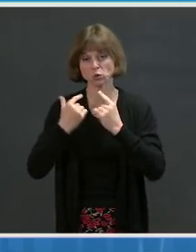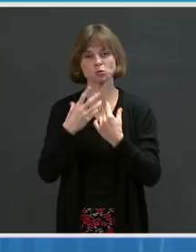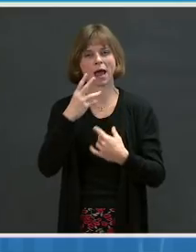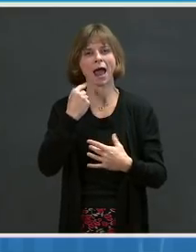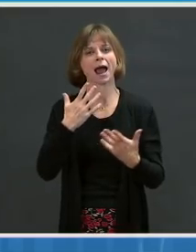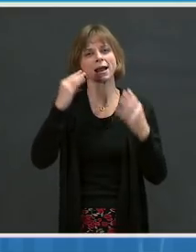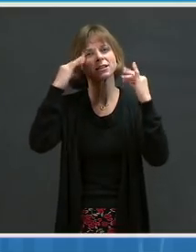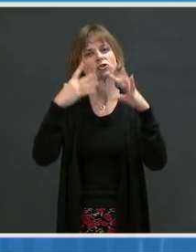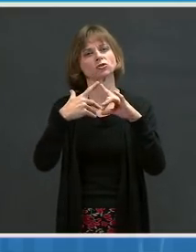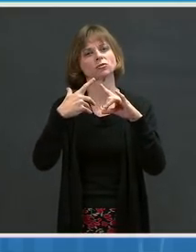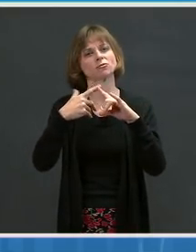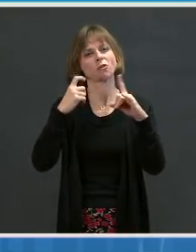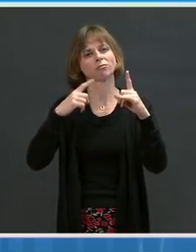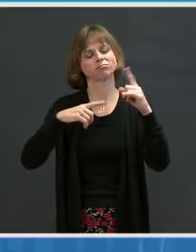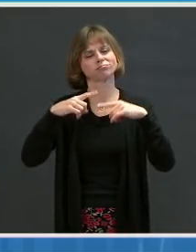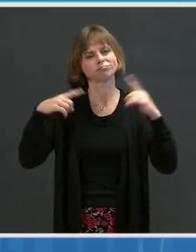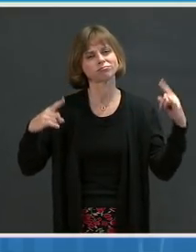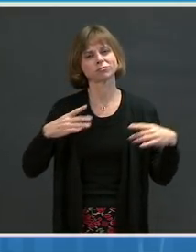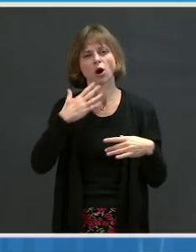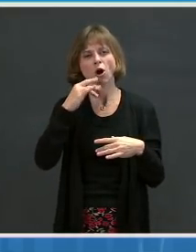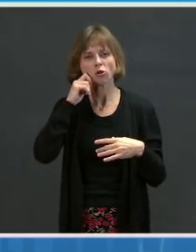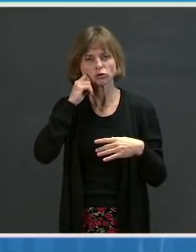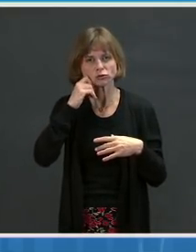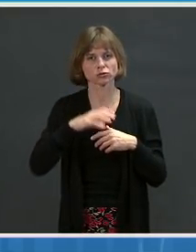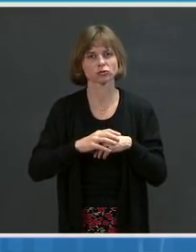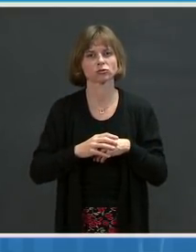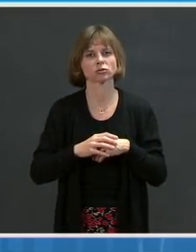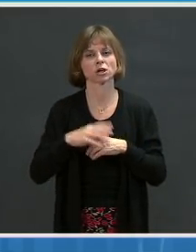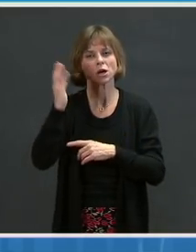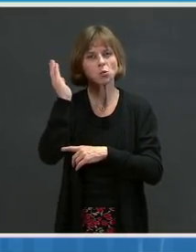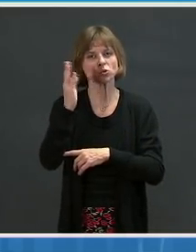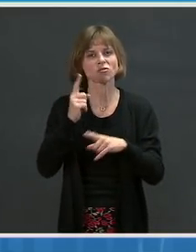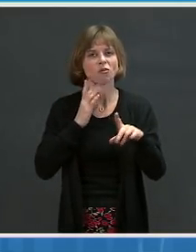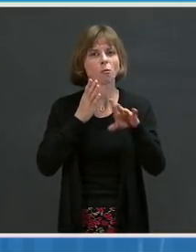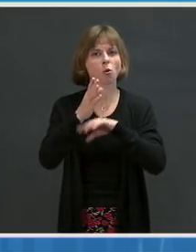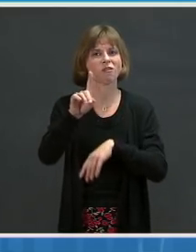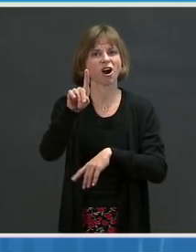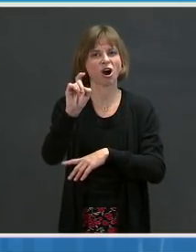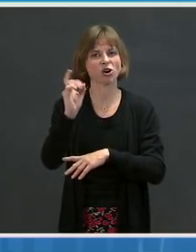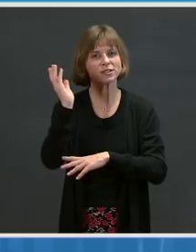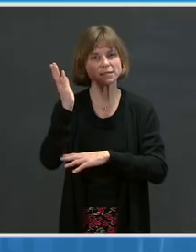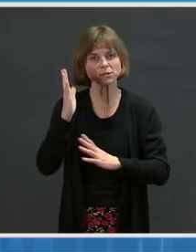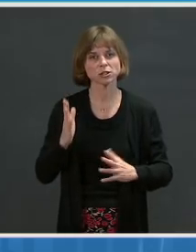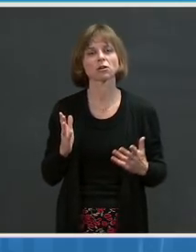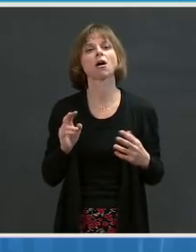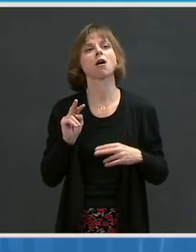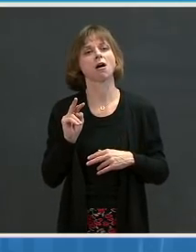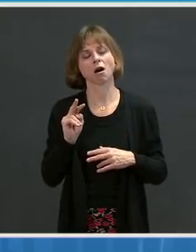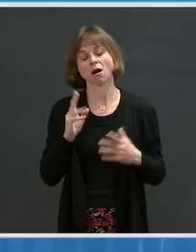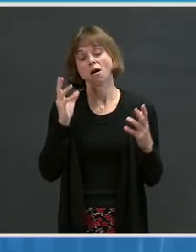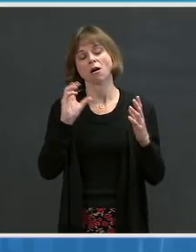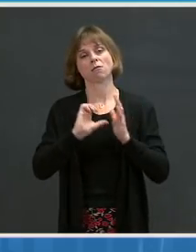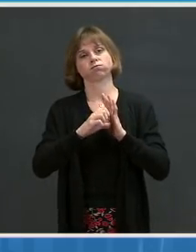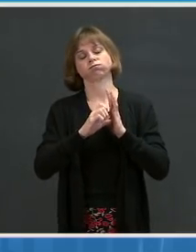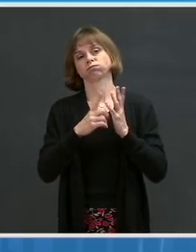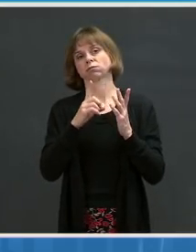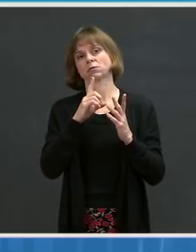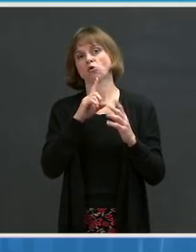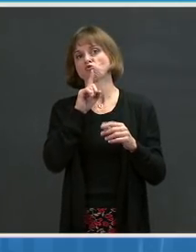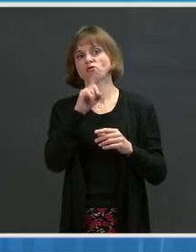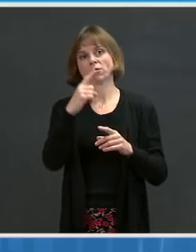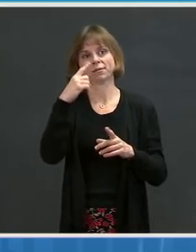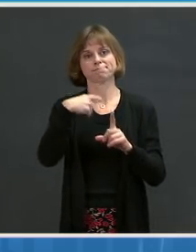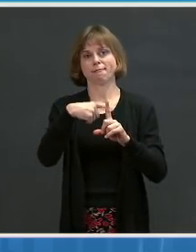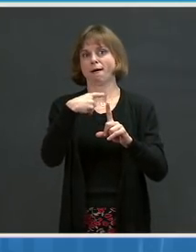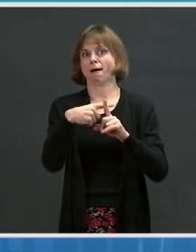The discussions and presentations from over 100 speakers showcased promising practices and critical scientific information for